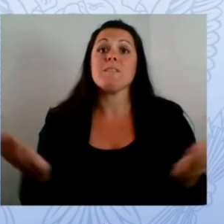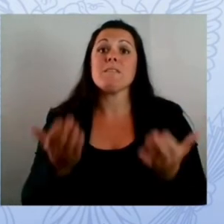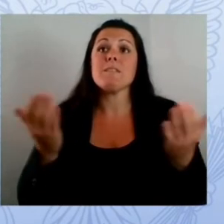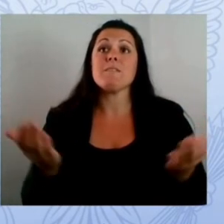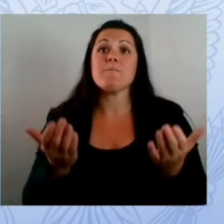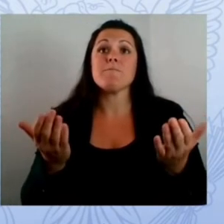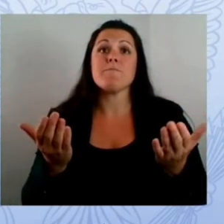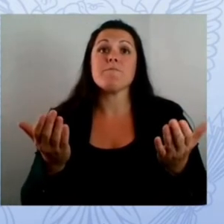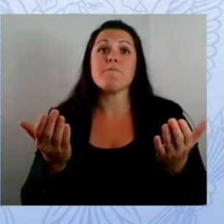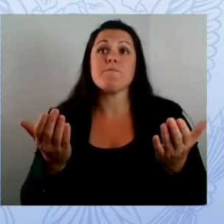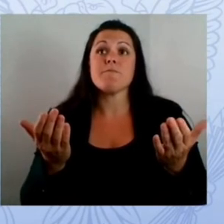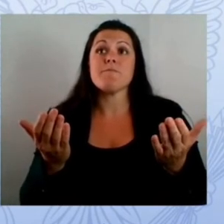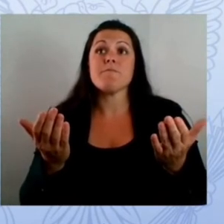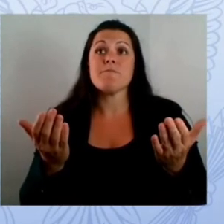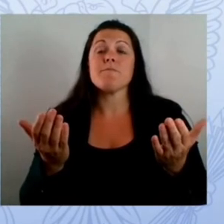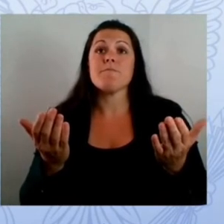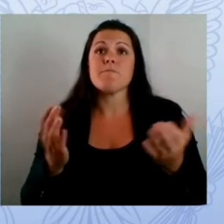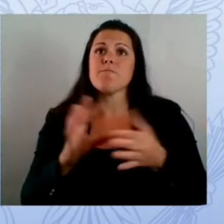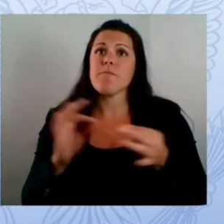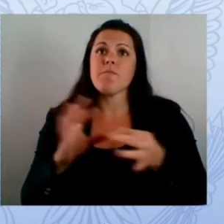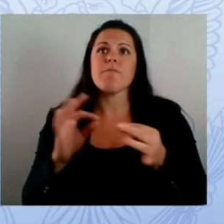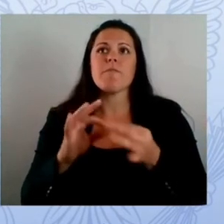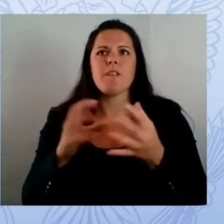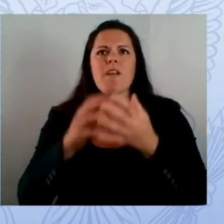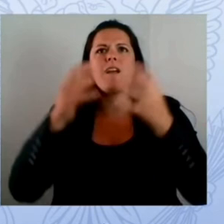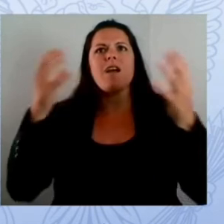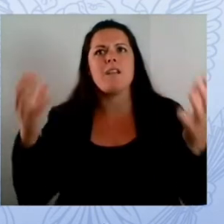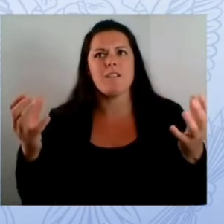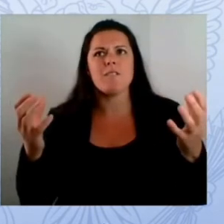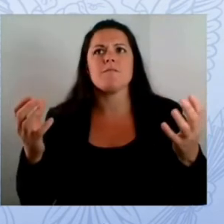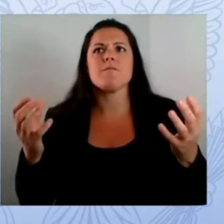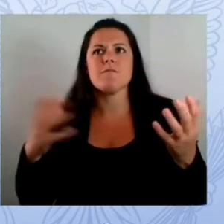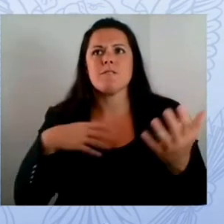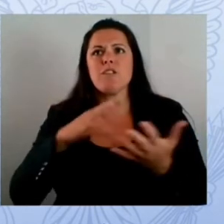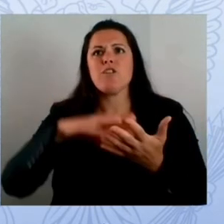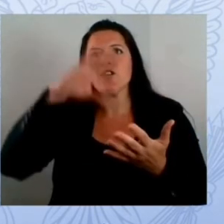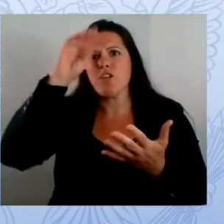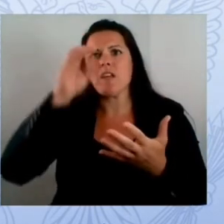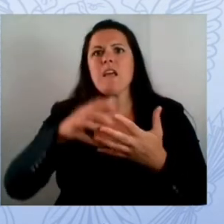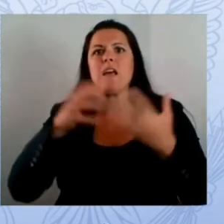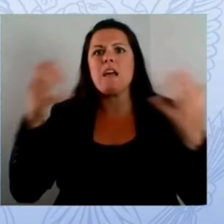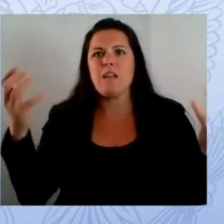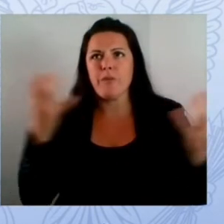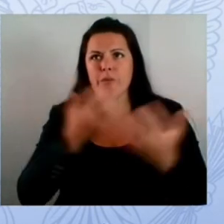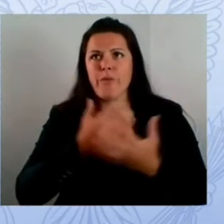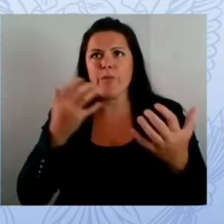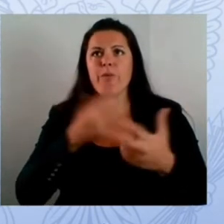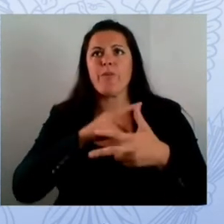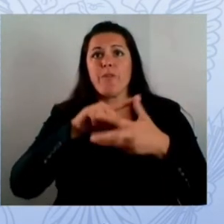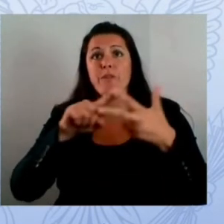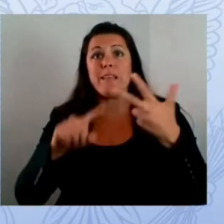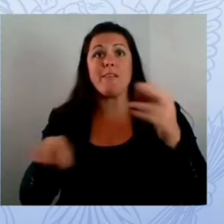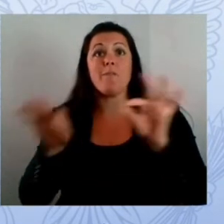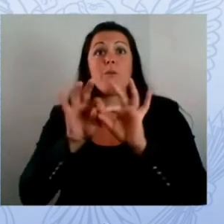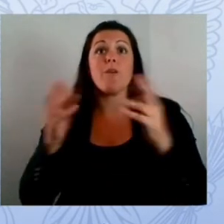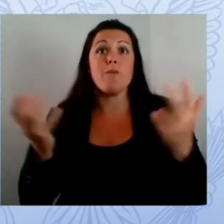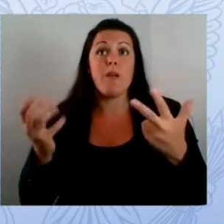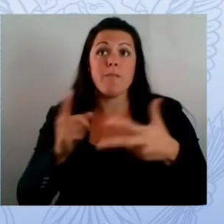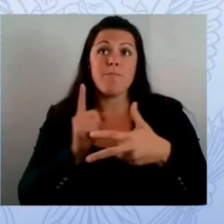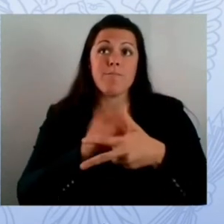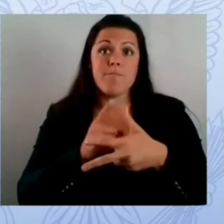protecting schools and kids needs three things knowledge and you heard from skilled experienced